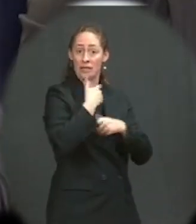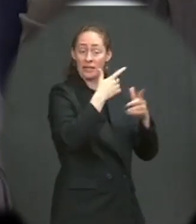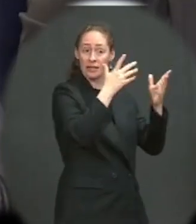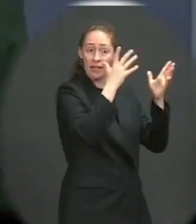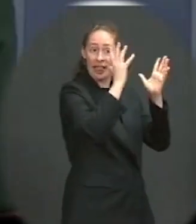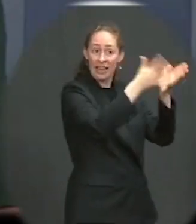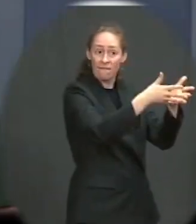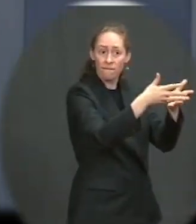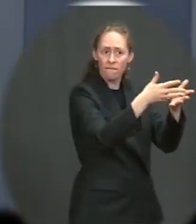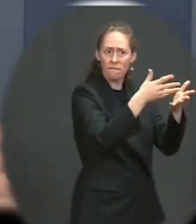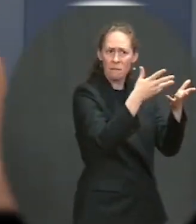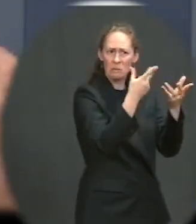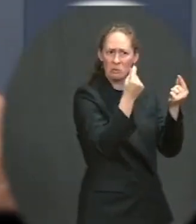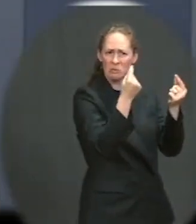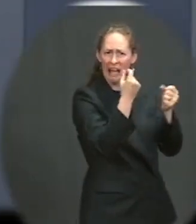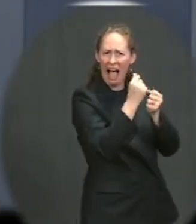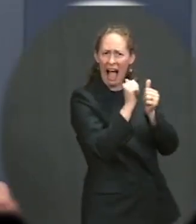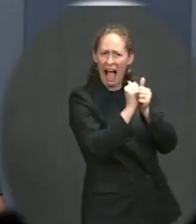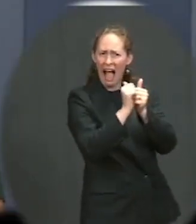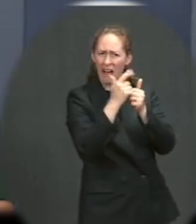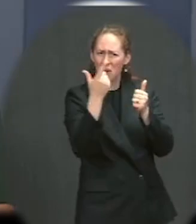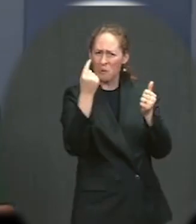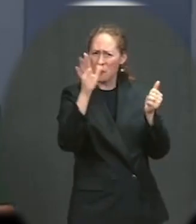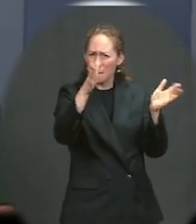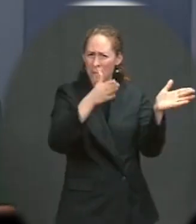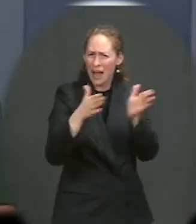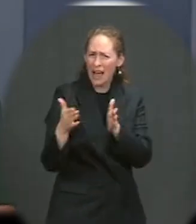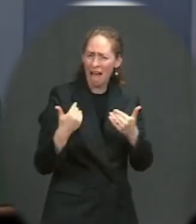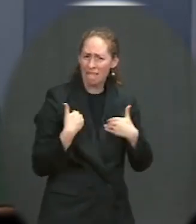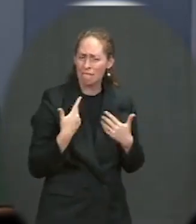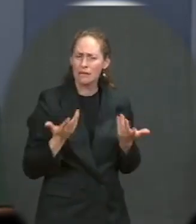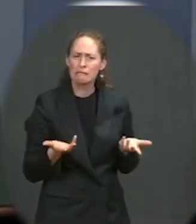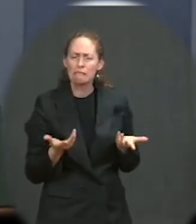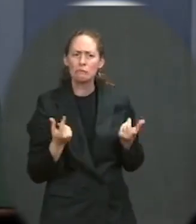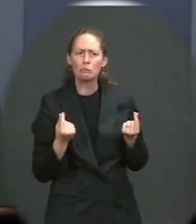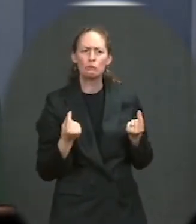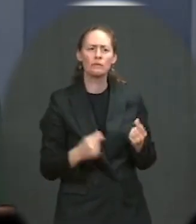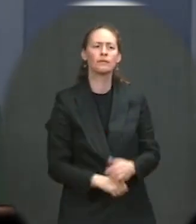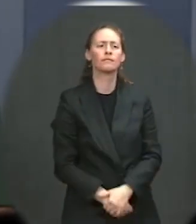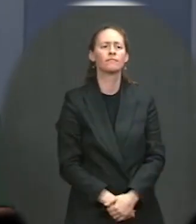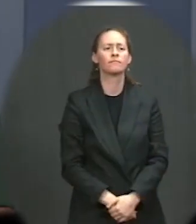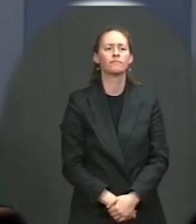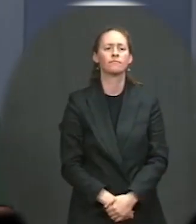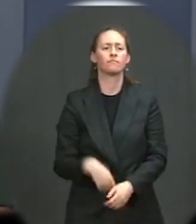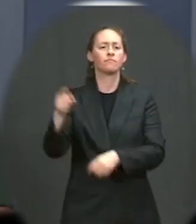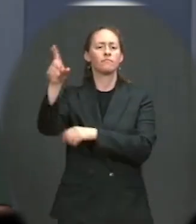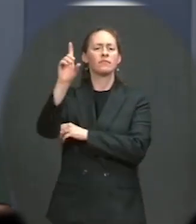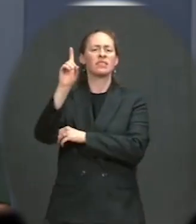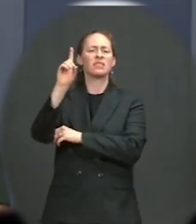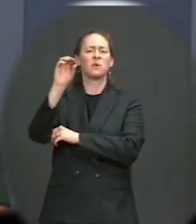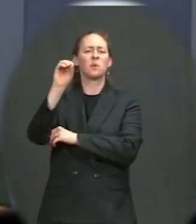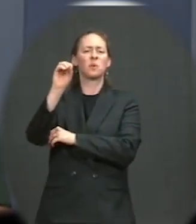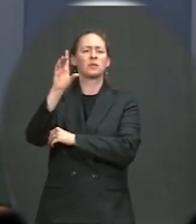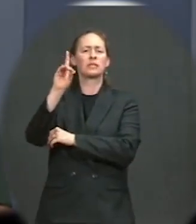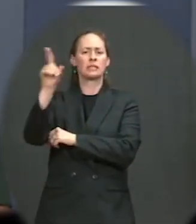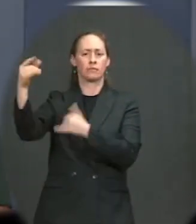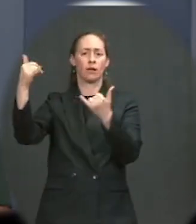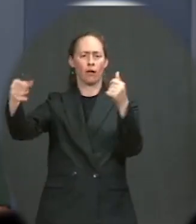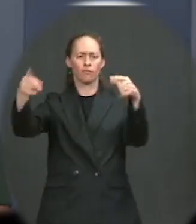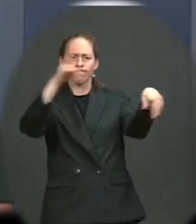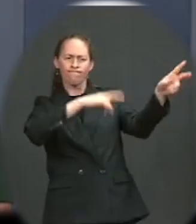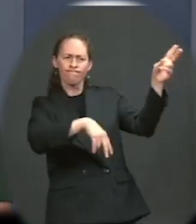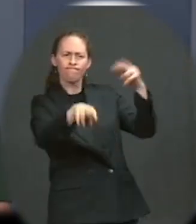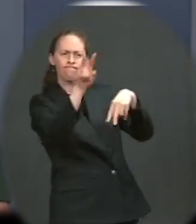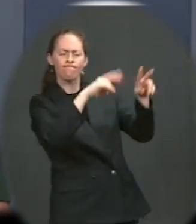Well, first, I would say that our Department of Defense is overseeing an orderly withdrawal of our troops from Afghanistan